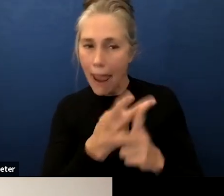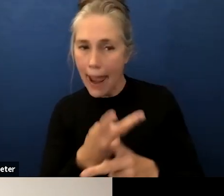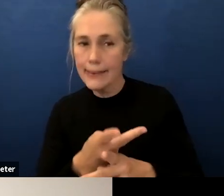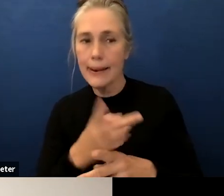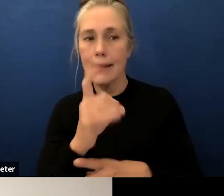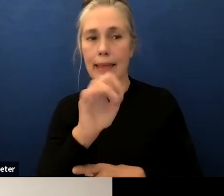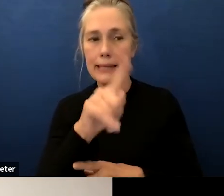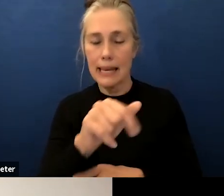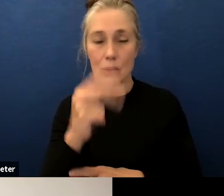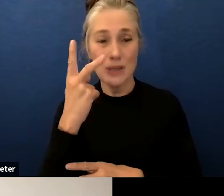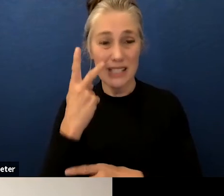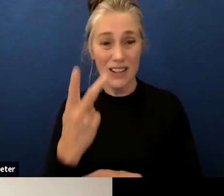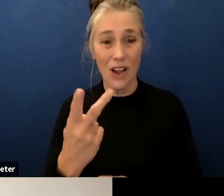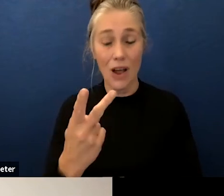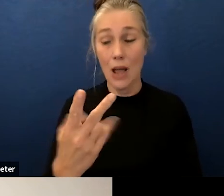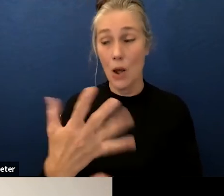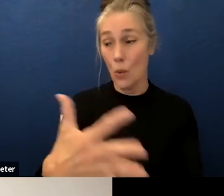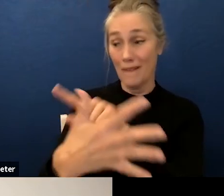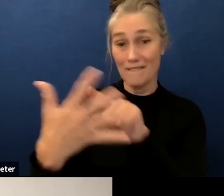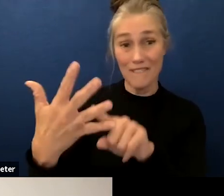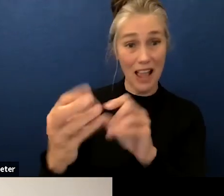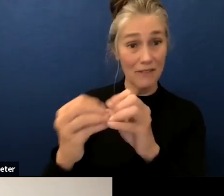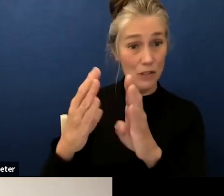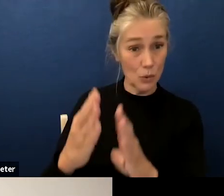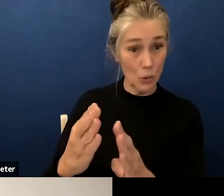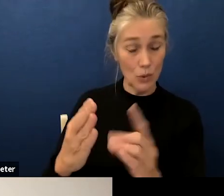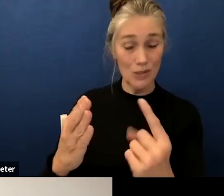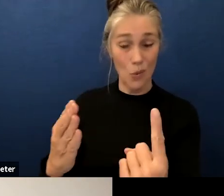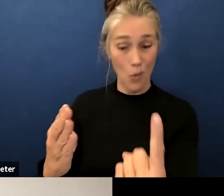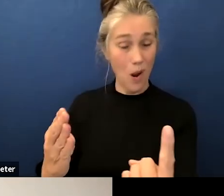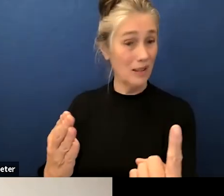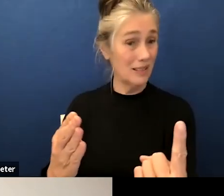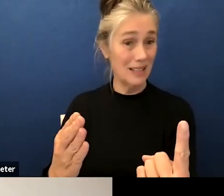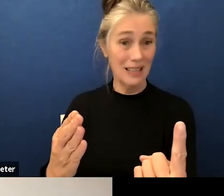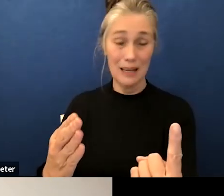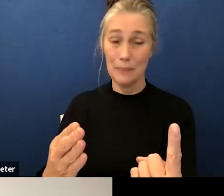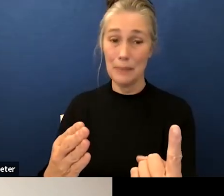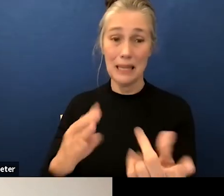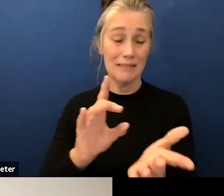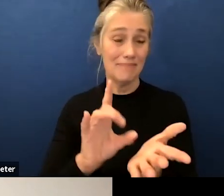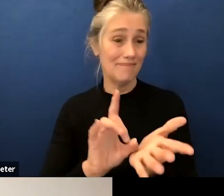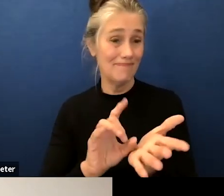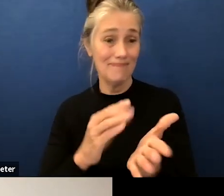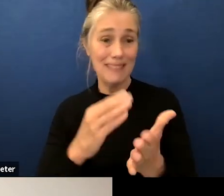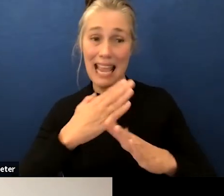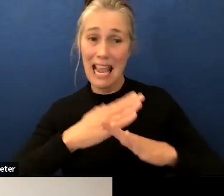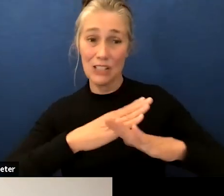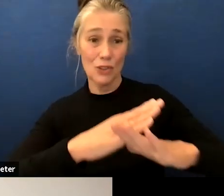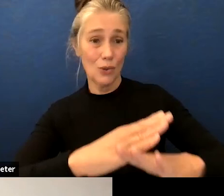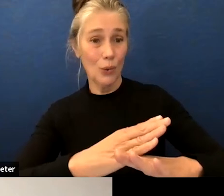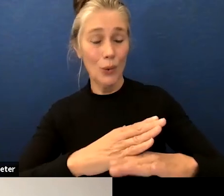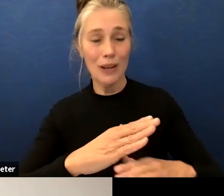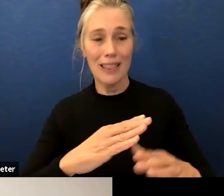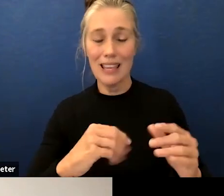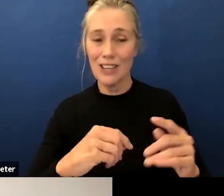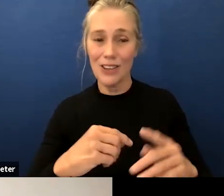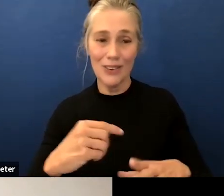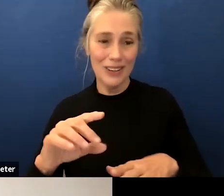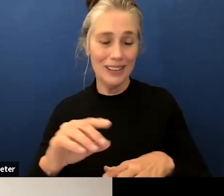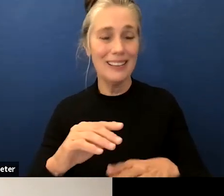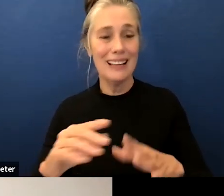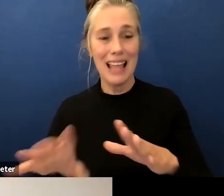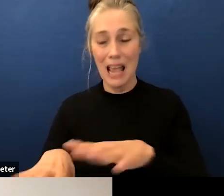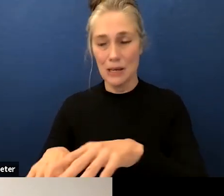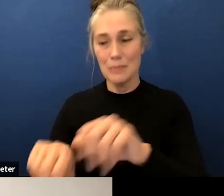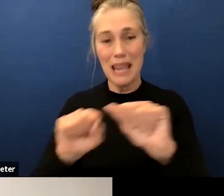in five of our students have been excluded from school for covet related health reasons for at least one